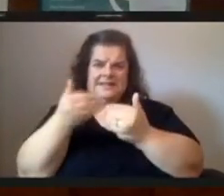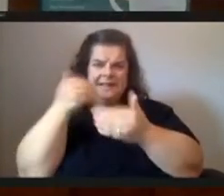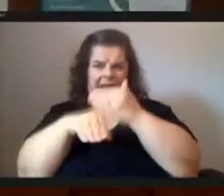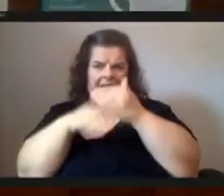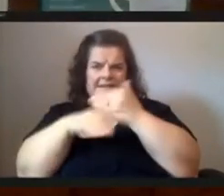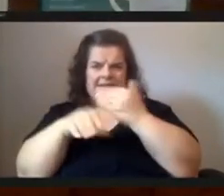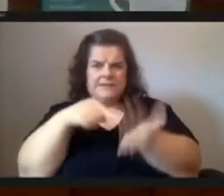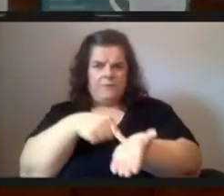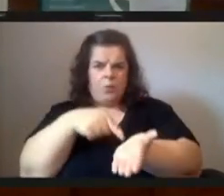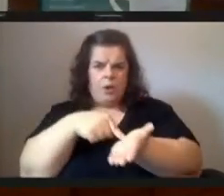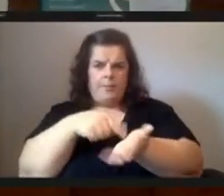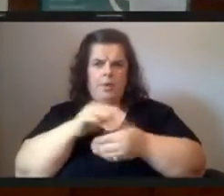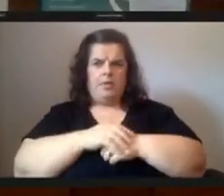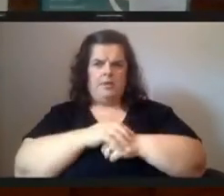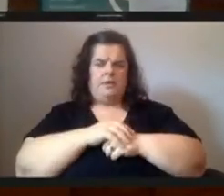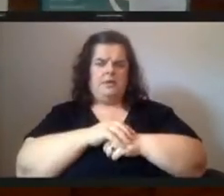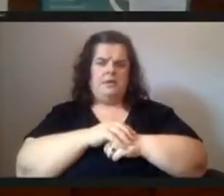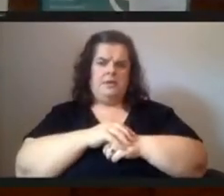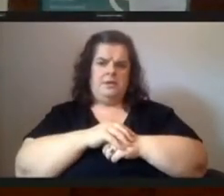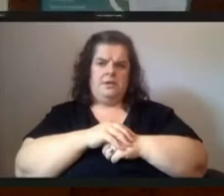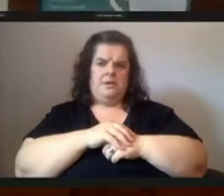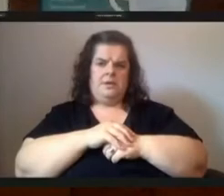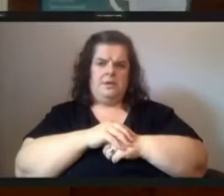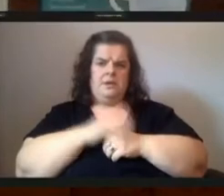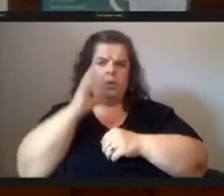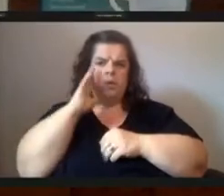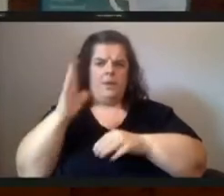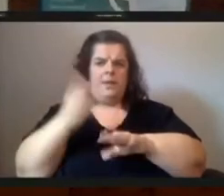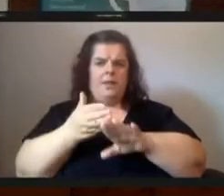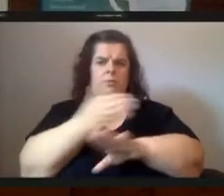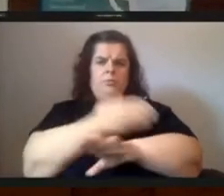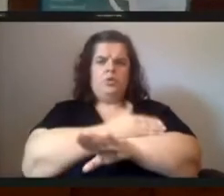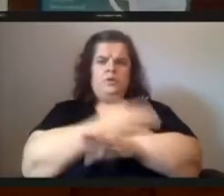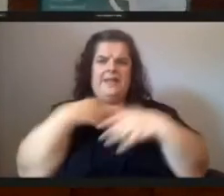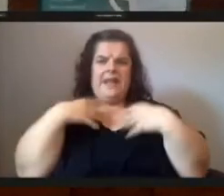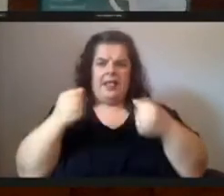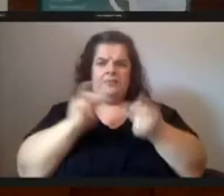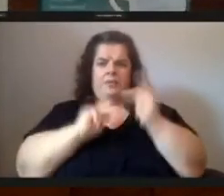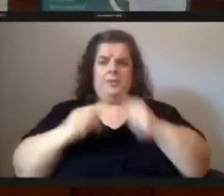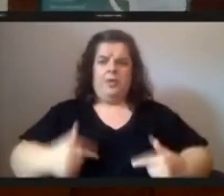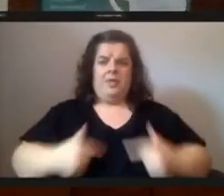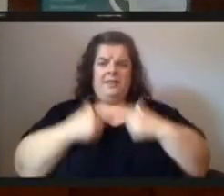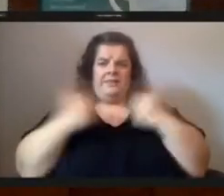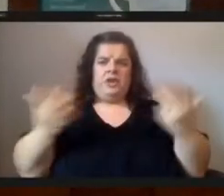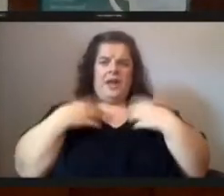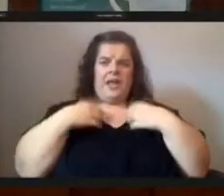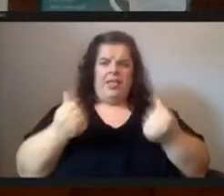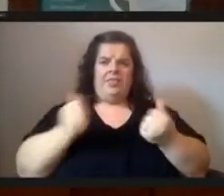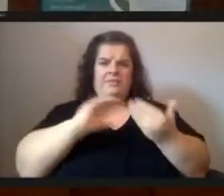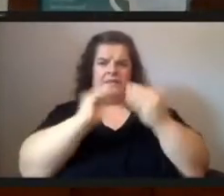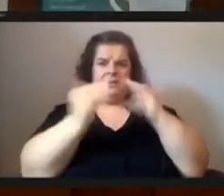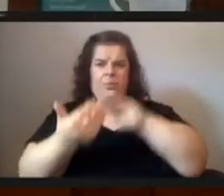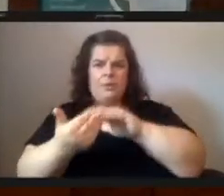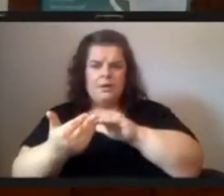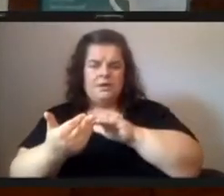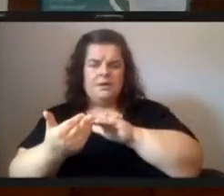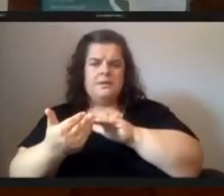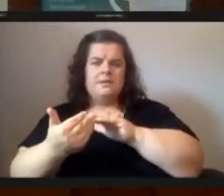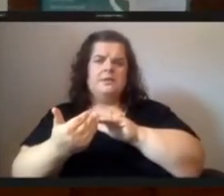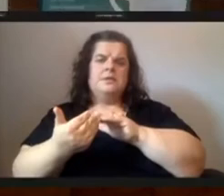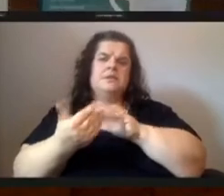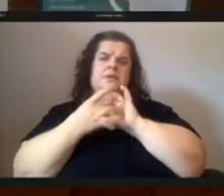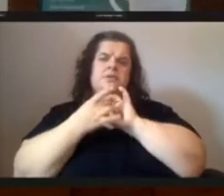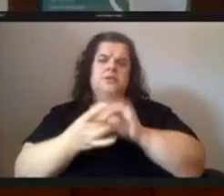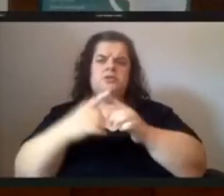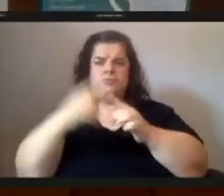um that will improve obviously the health of our residents it'll improve the health of our communities it is tied to mental health